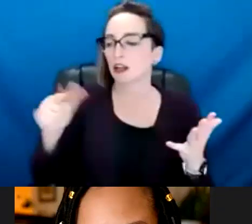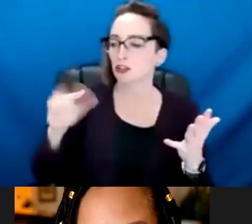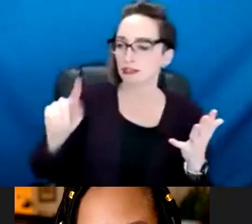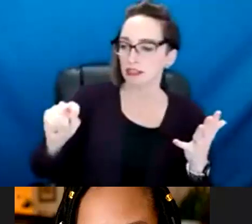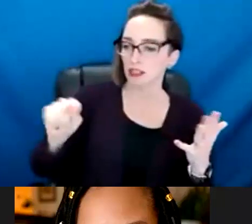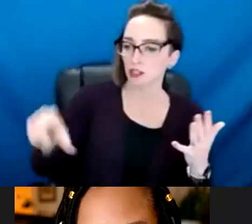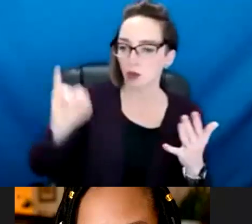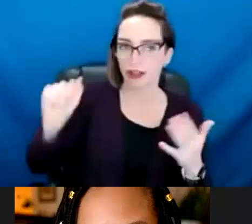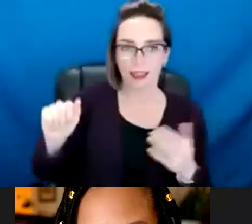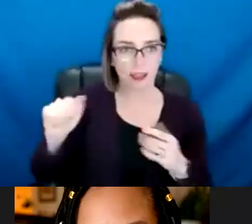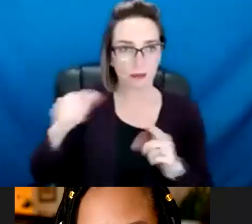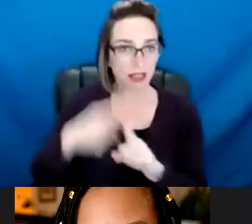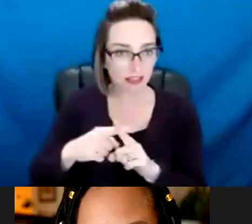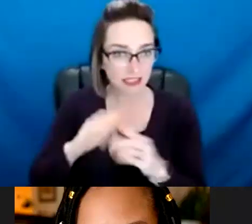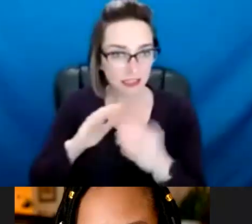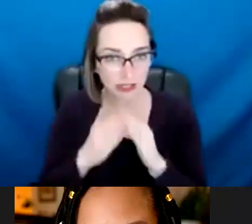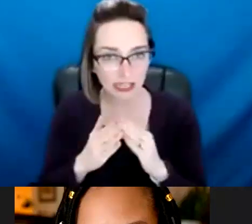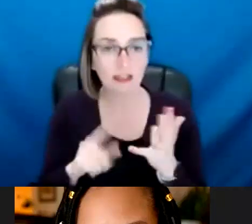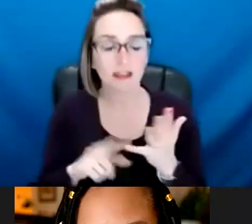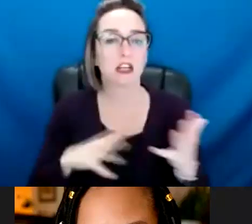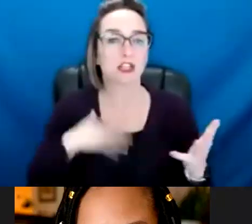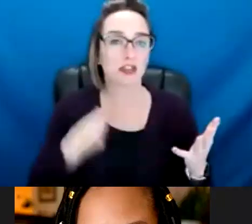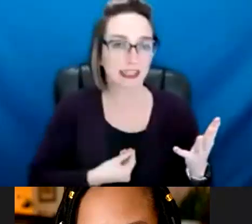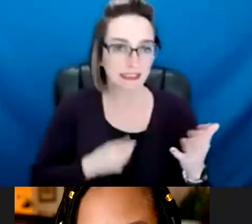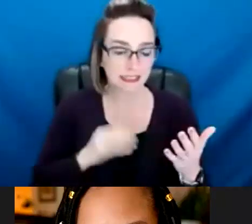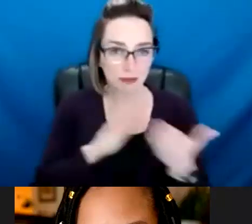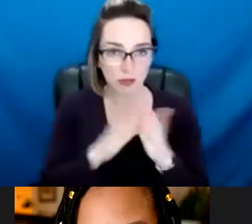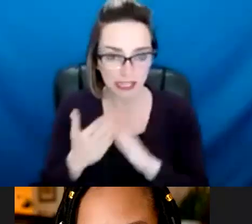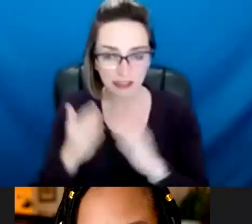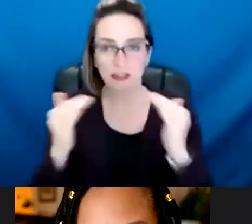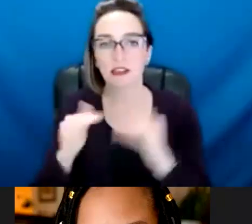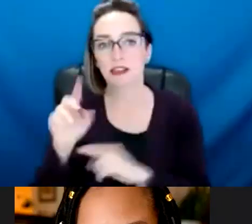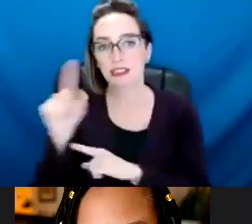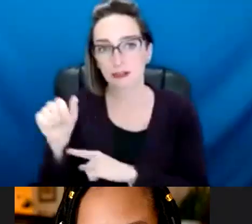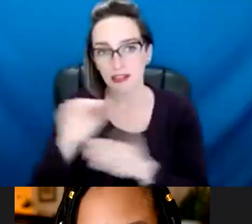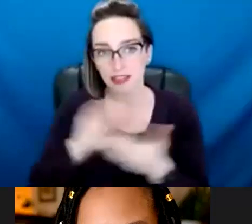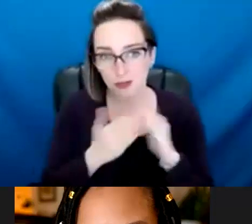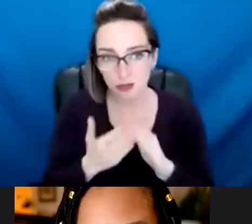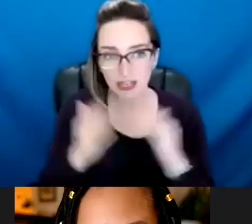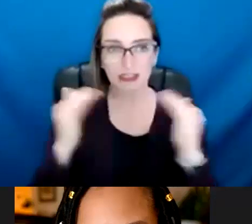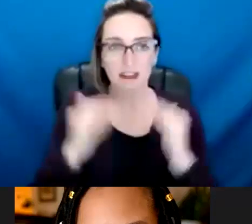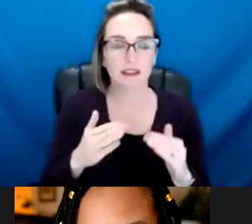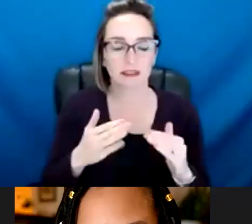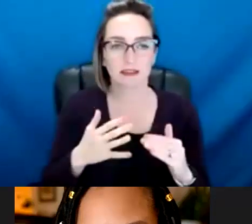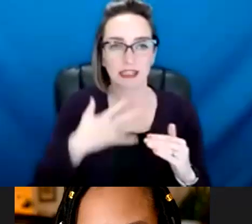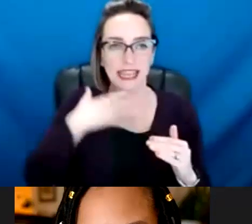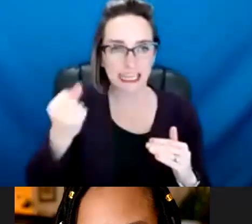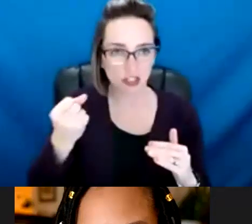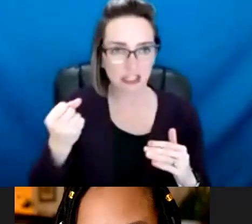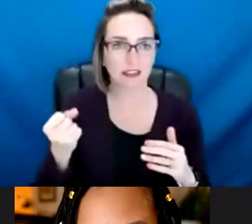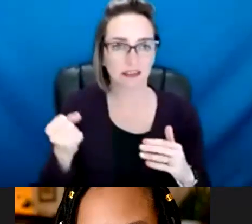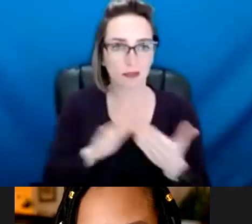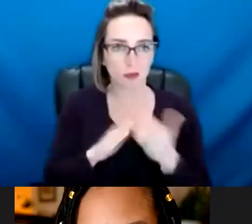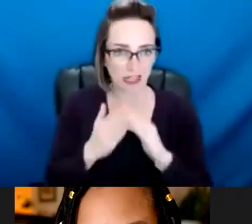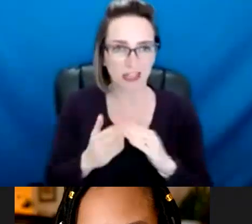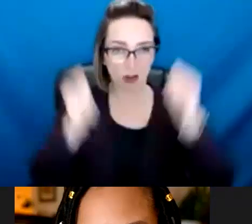plus, and trans communities, as well as the disability and aging communities. And, um, from those